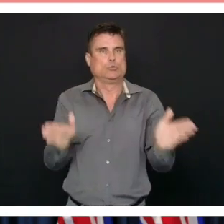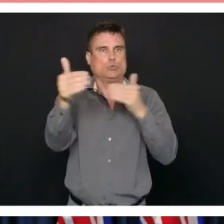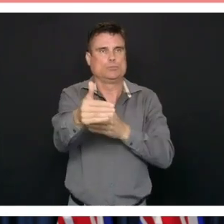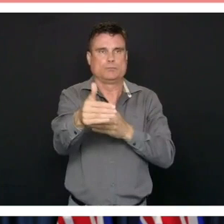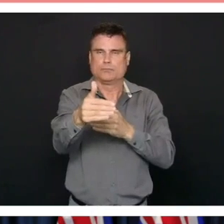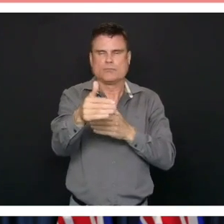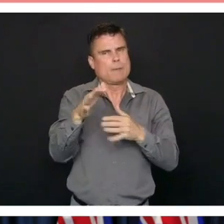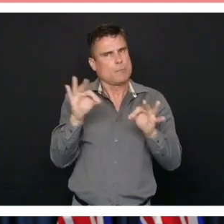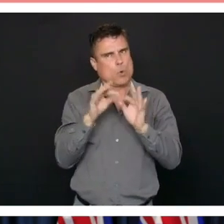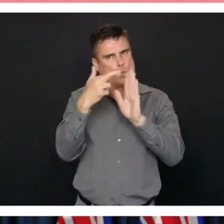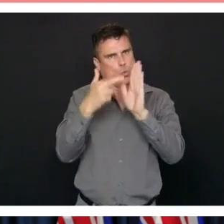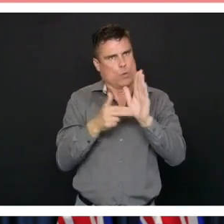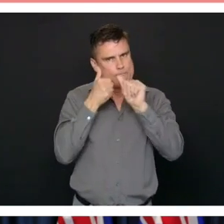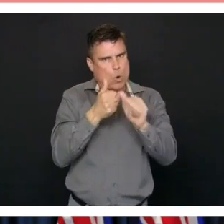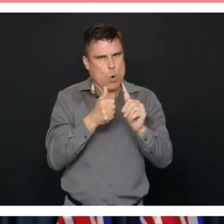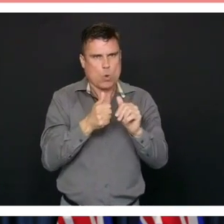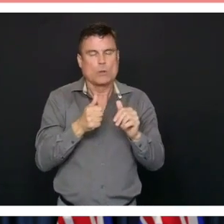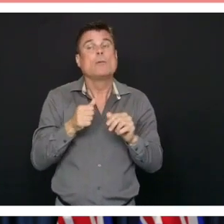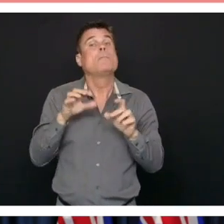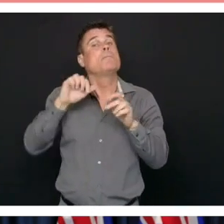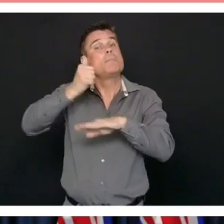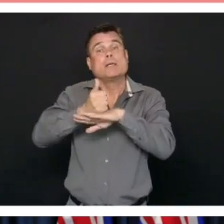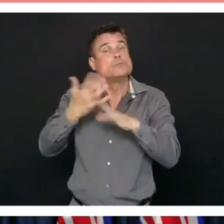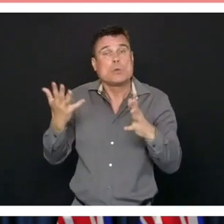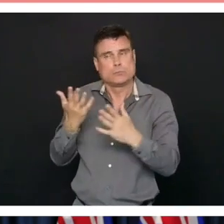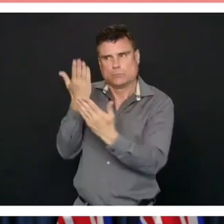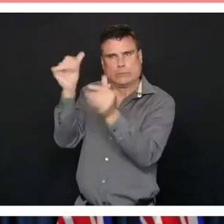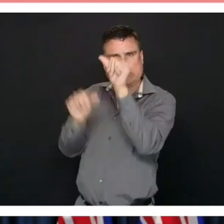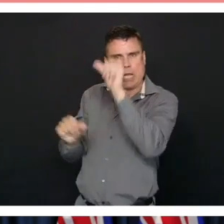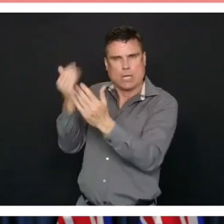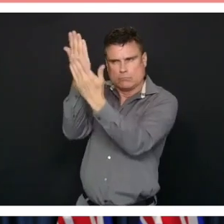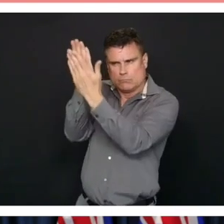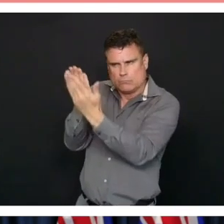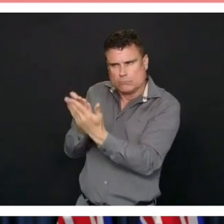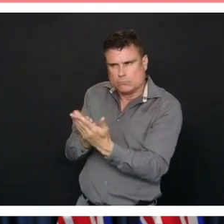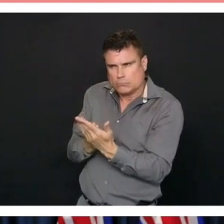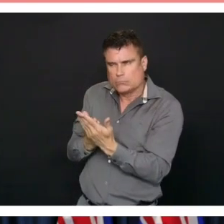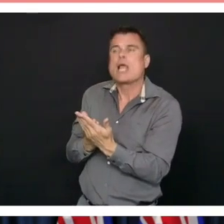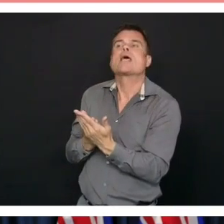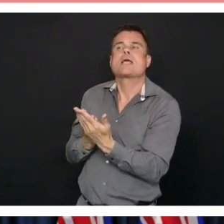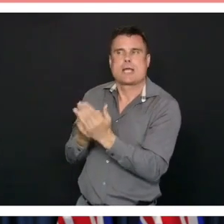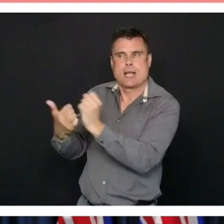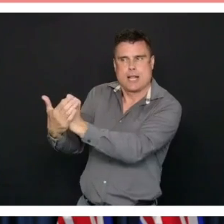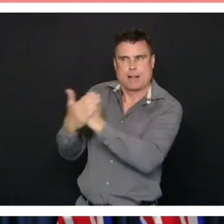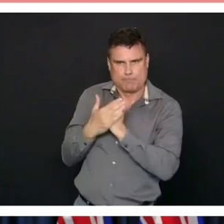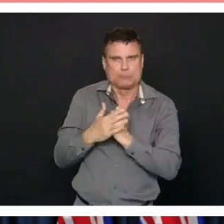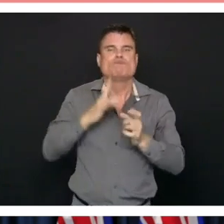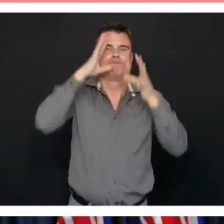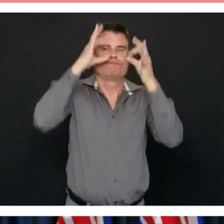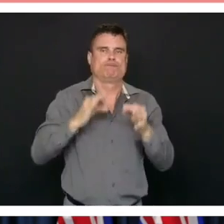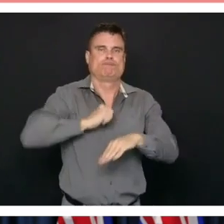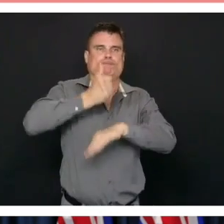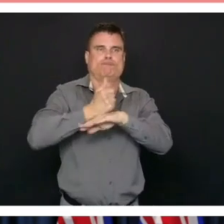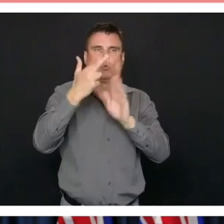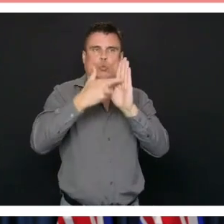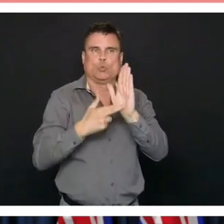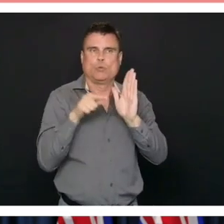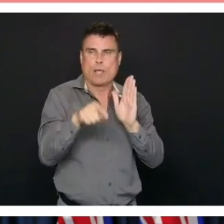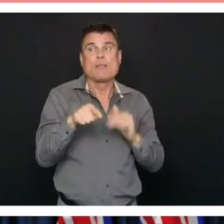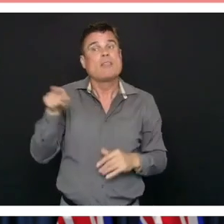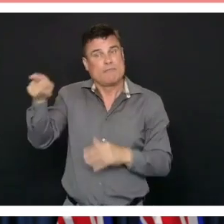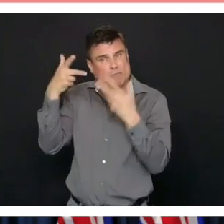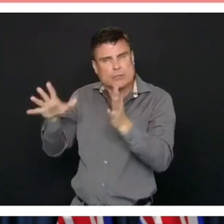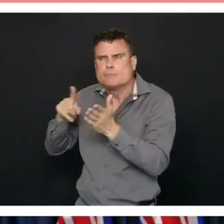the clinical expert reference group that we put together here in the province. They were informed by public health and by the